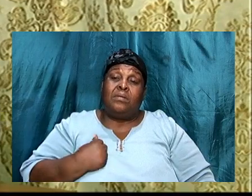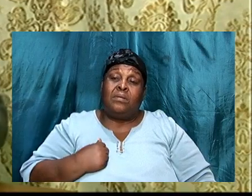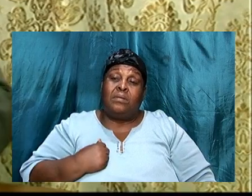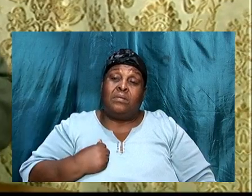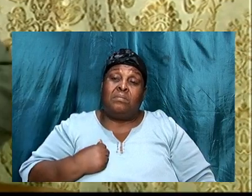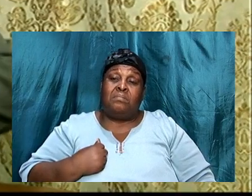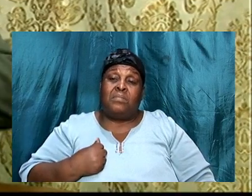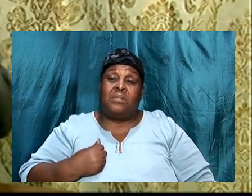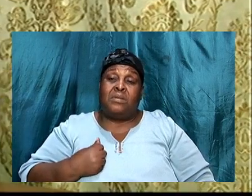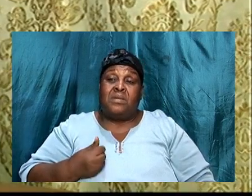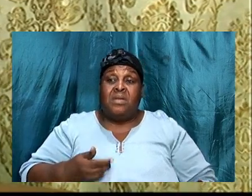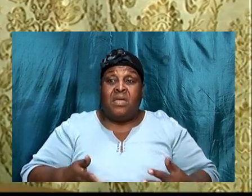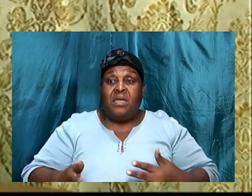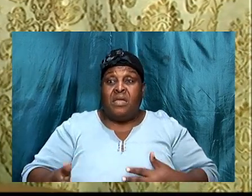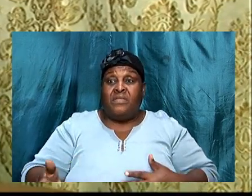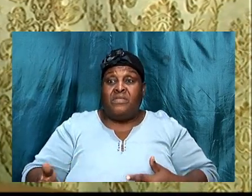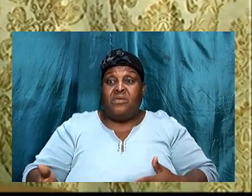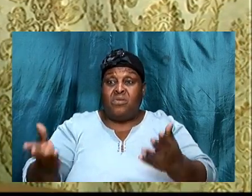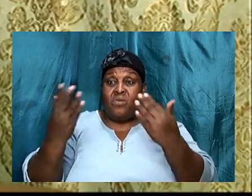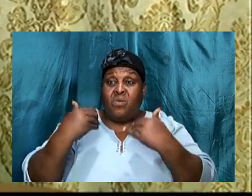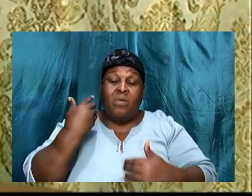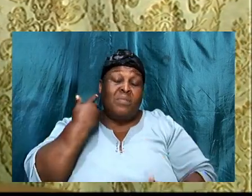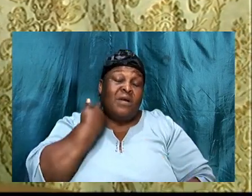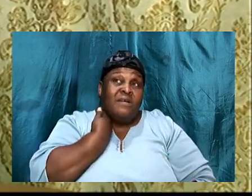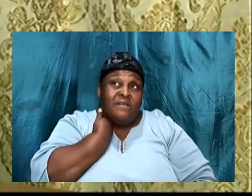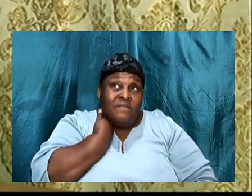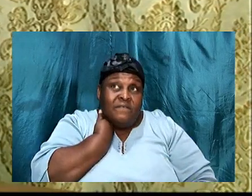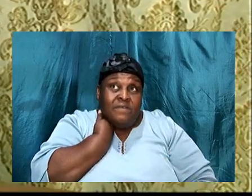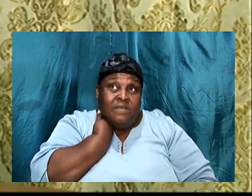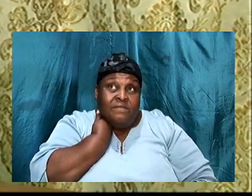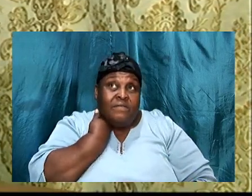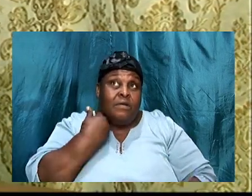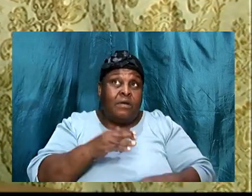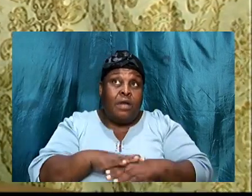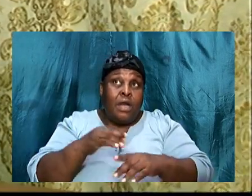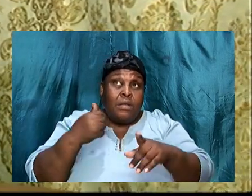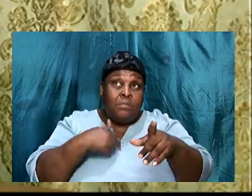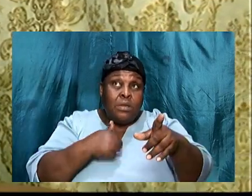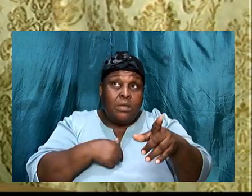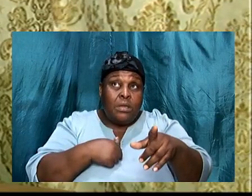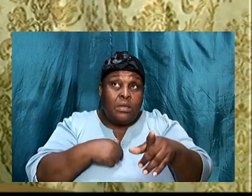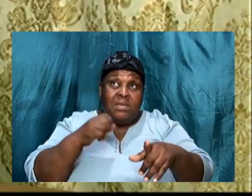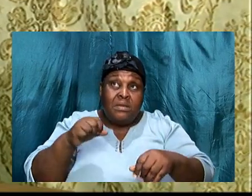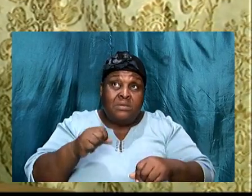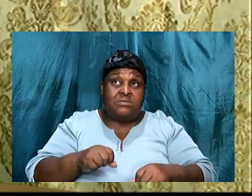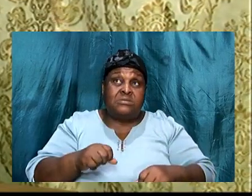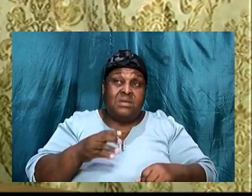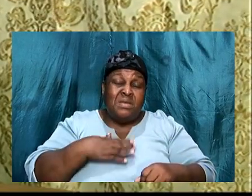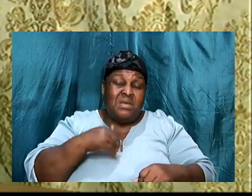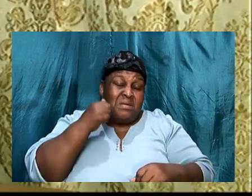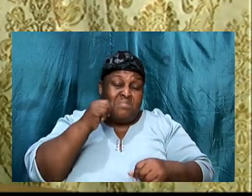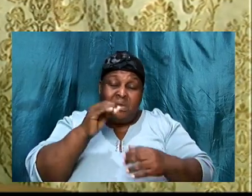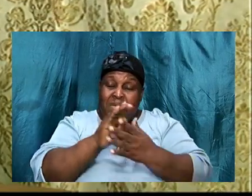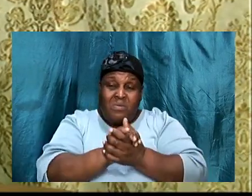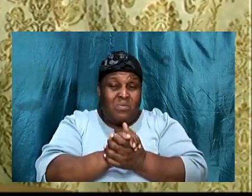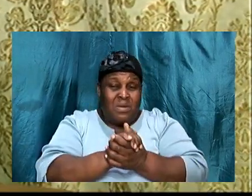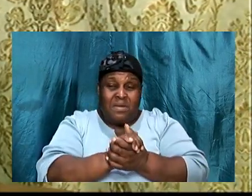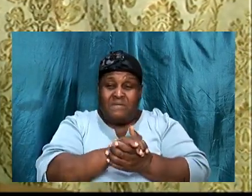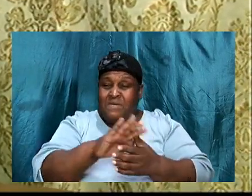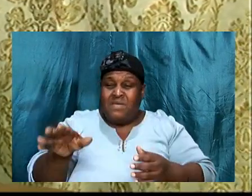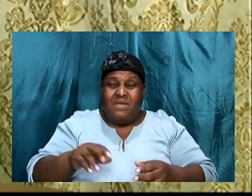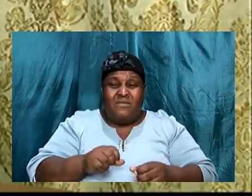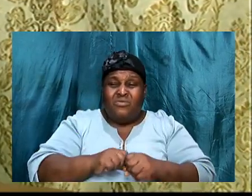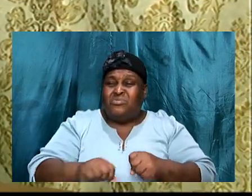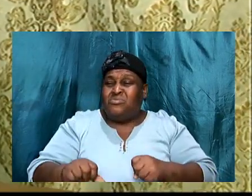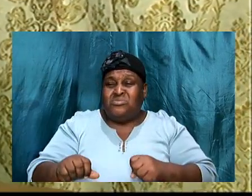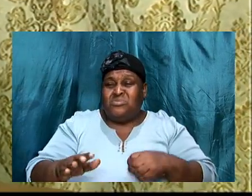and there came a fever, over me, I'm going to say, yes, my wife was not so enthused, I'm